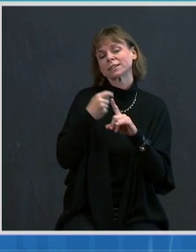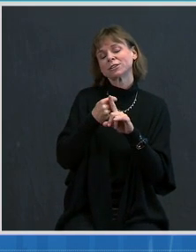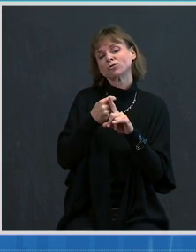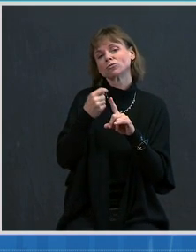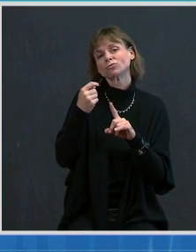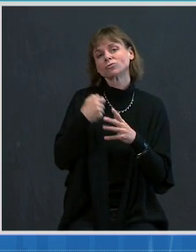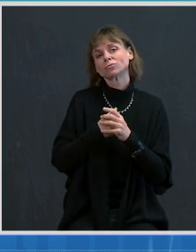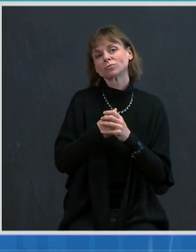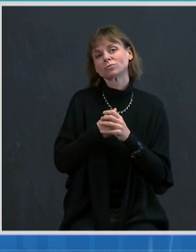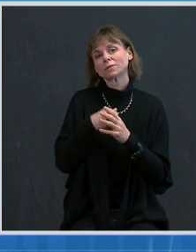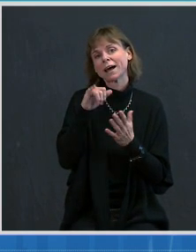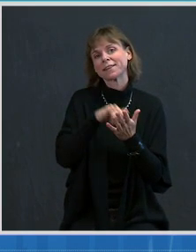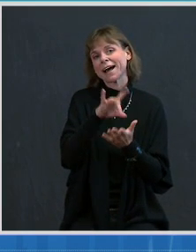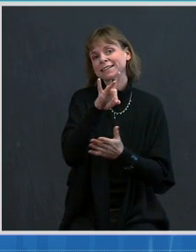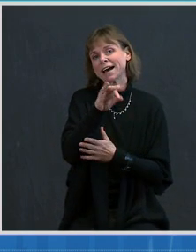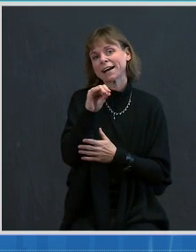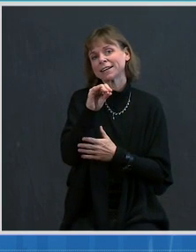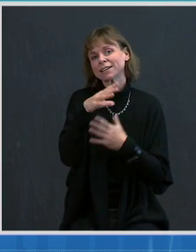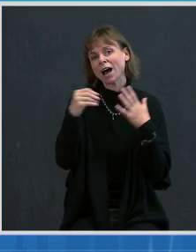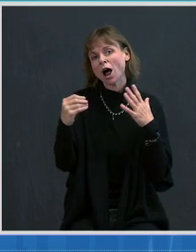for a two-dose vaccine.